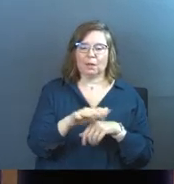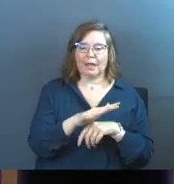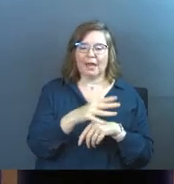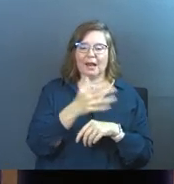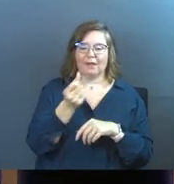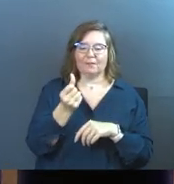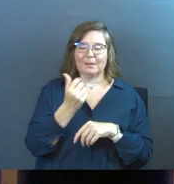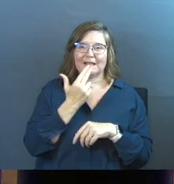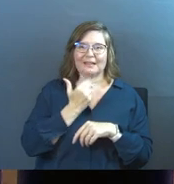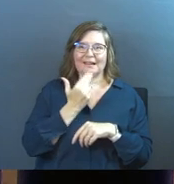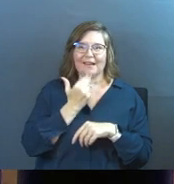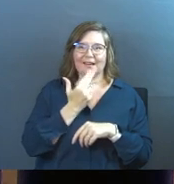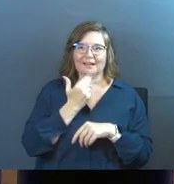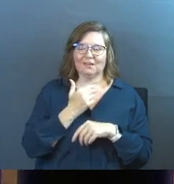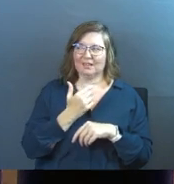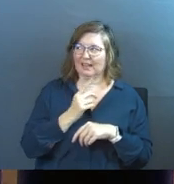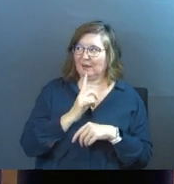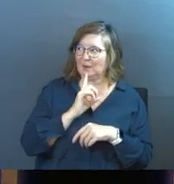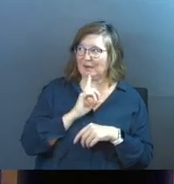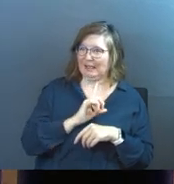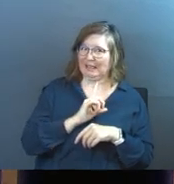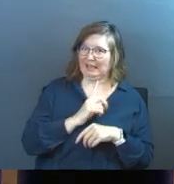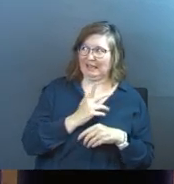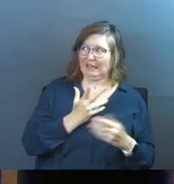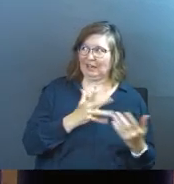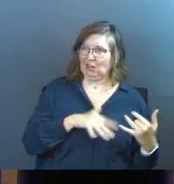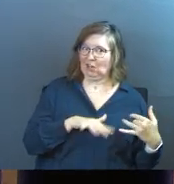I know some of you Lawtonians, you're like, really?